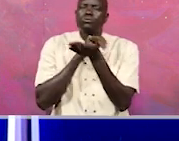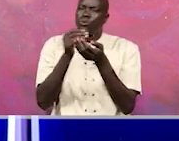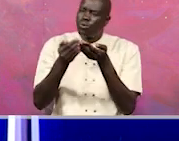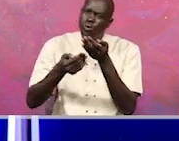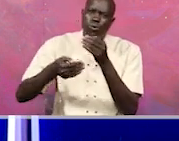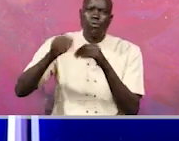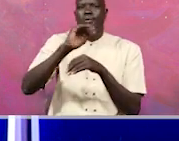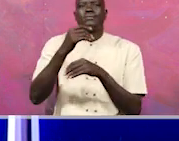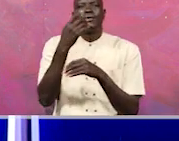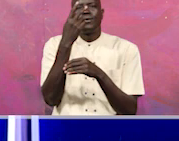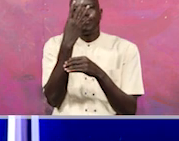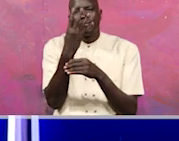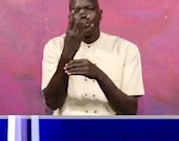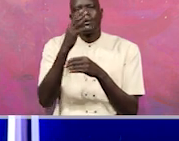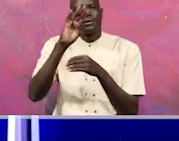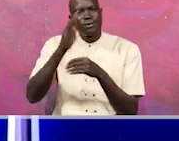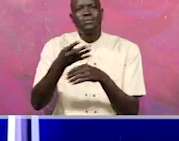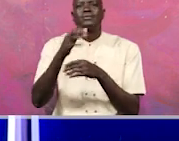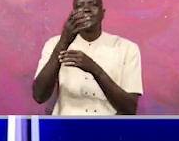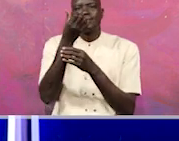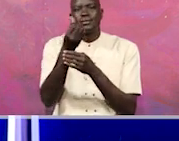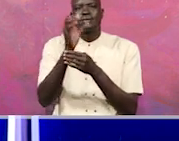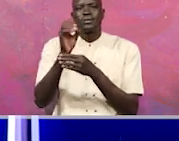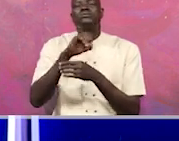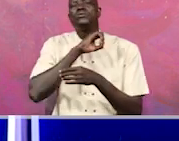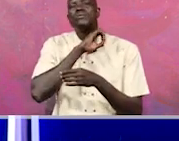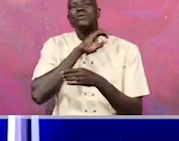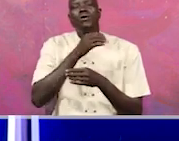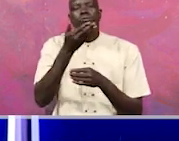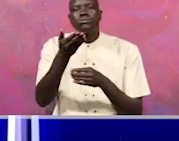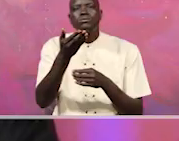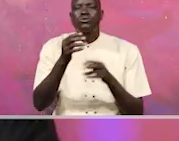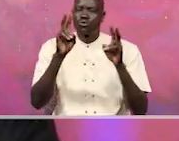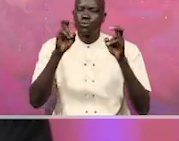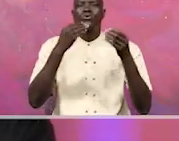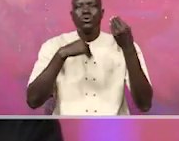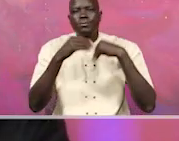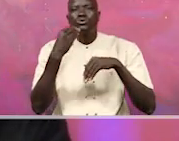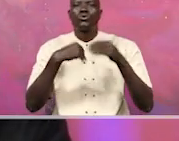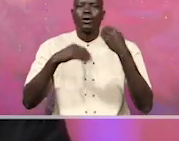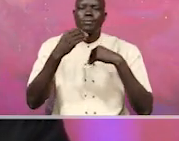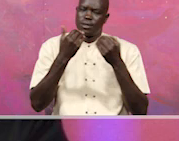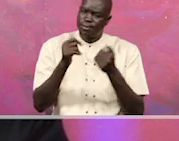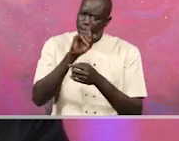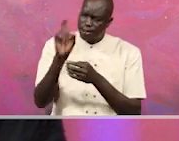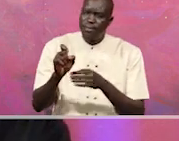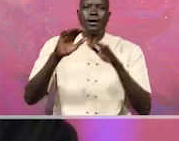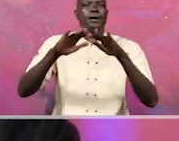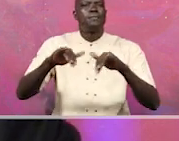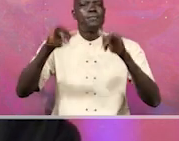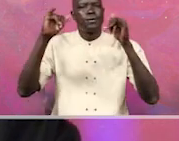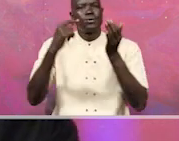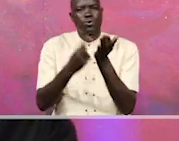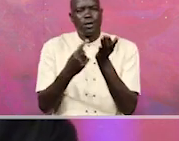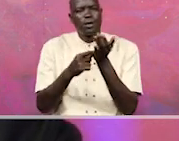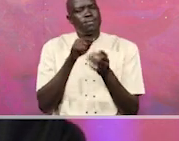,600 unresolved complaints, most of them to do with corruption. As the Parliament of Uganda, what are you